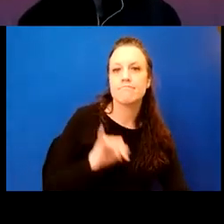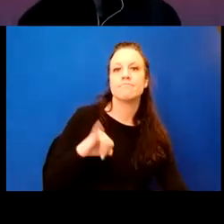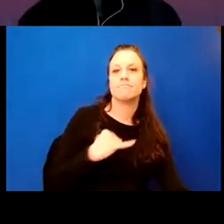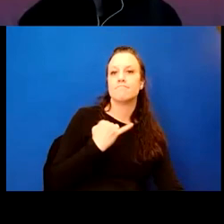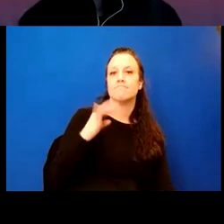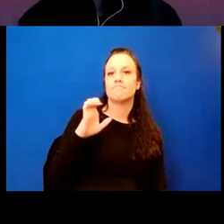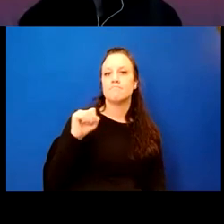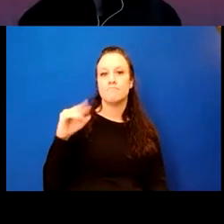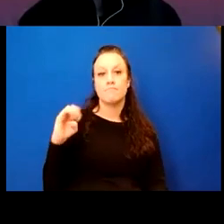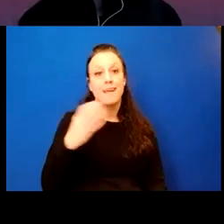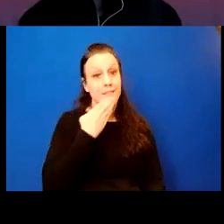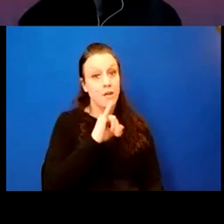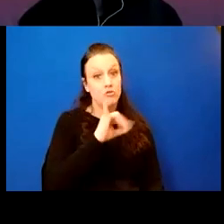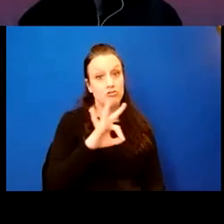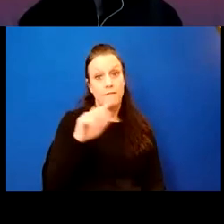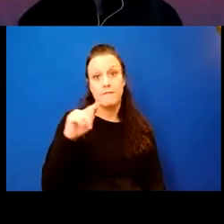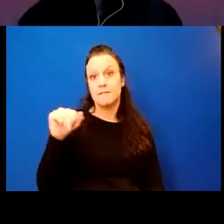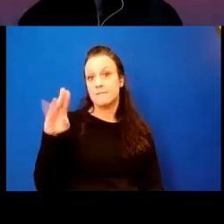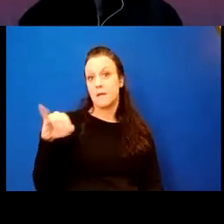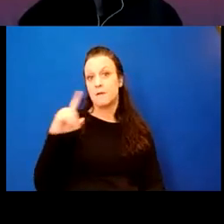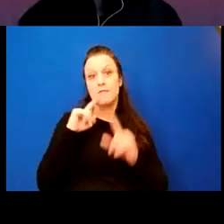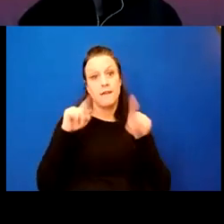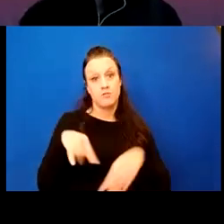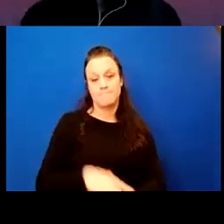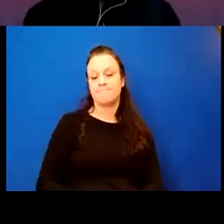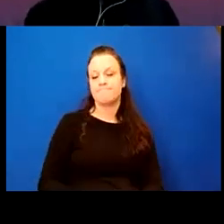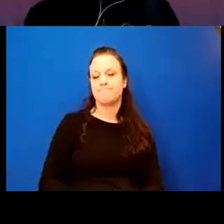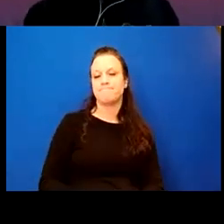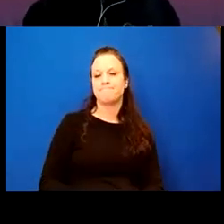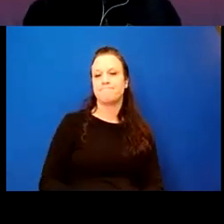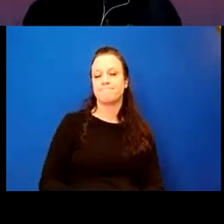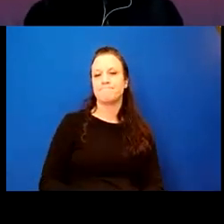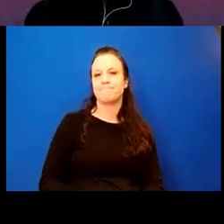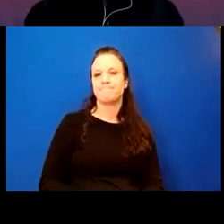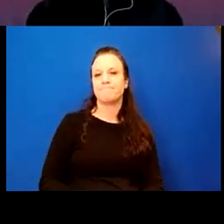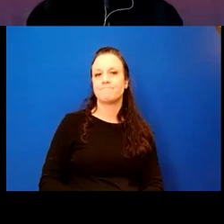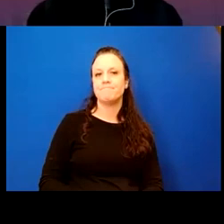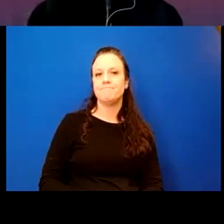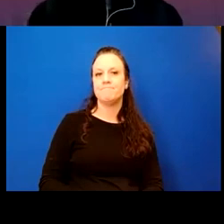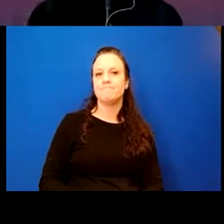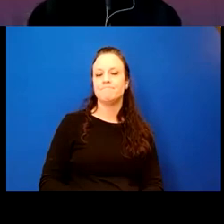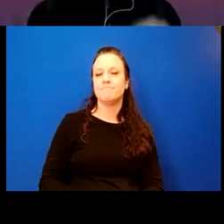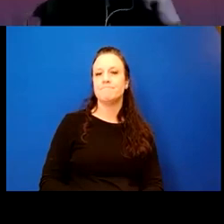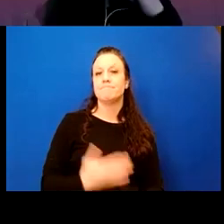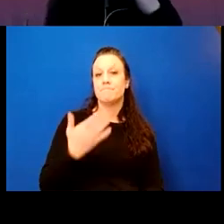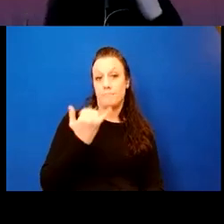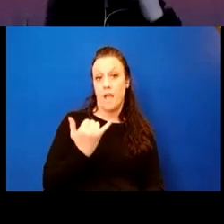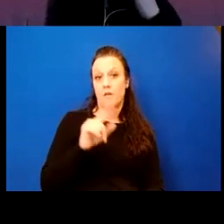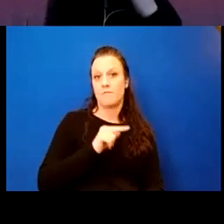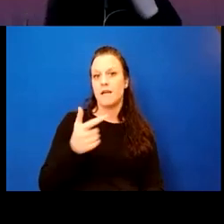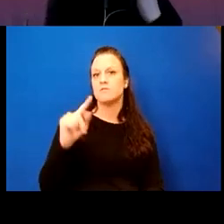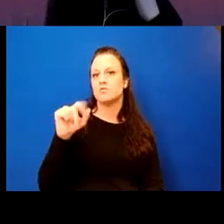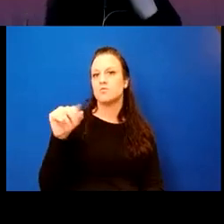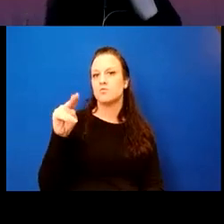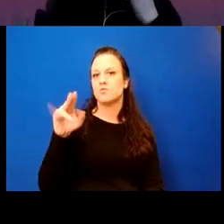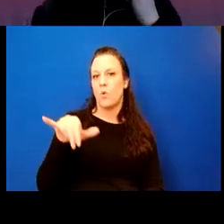All right. Thank you, Jeff and Tammy for the, for the answer. All right. This, uh, next one, I'm going to pass over to Tony.